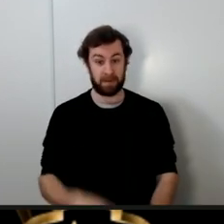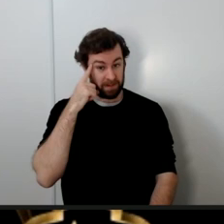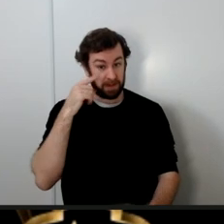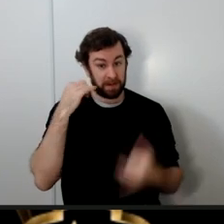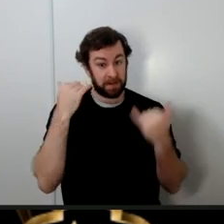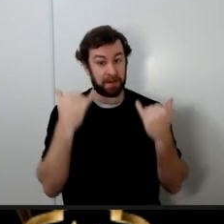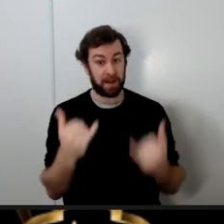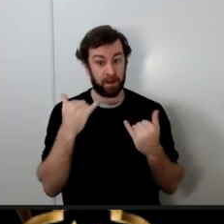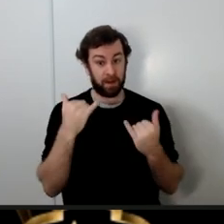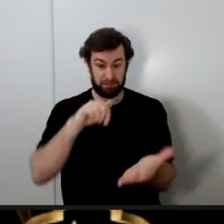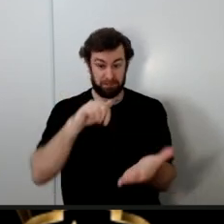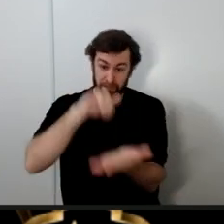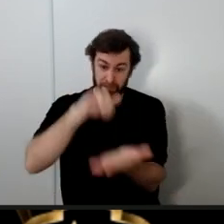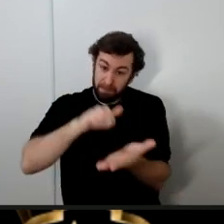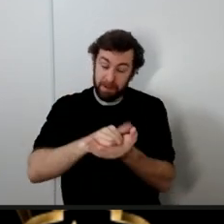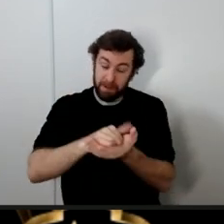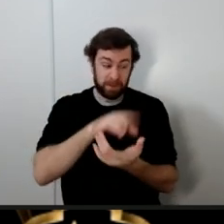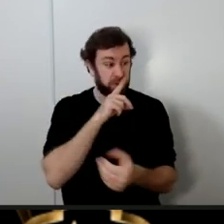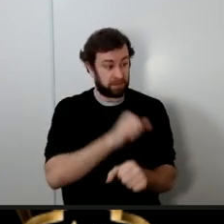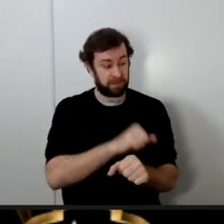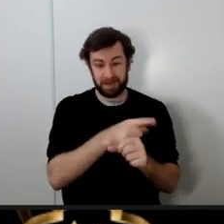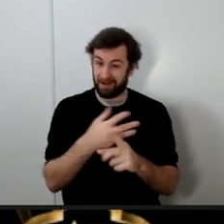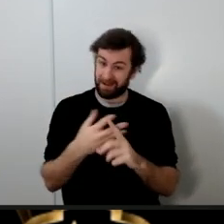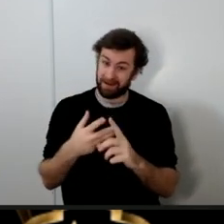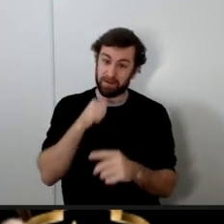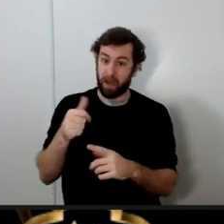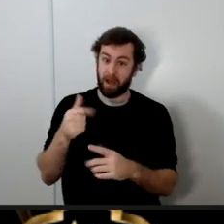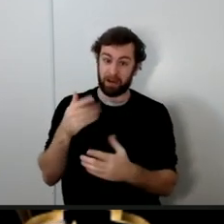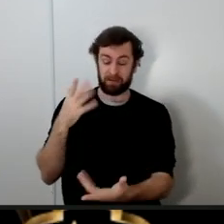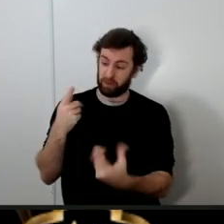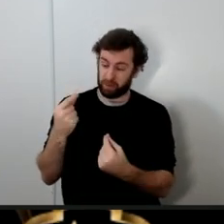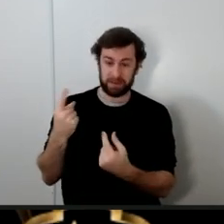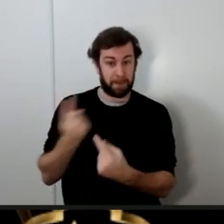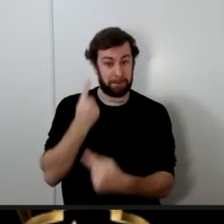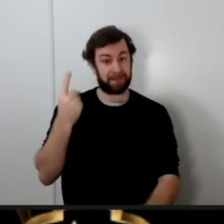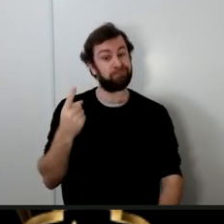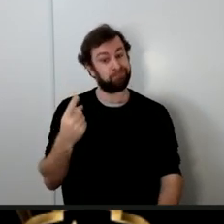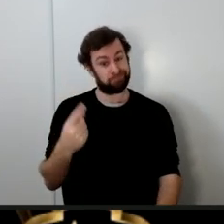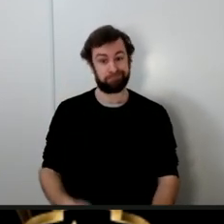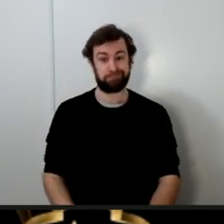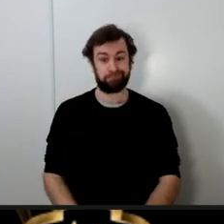for him to inflict a physical assault on her